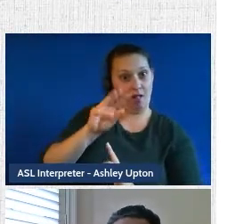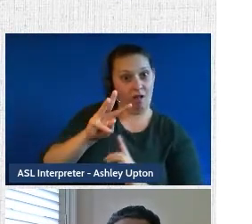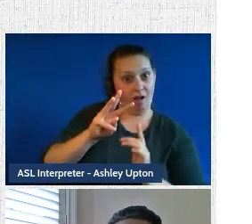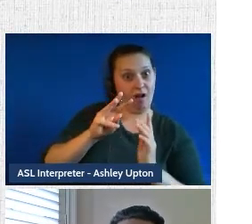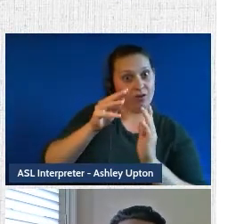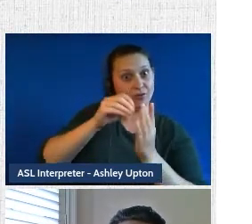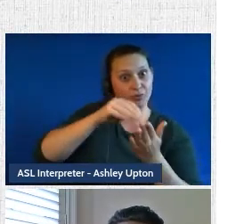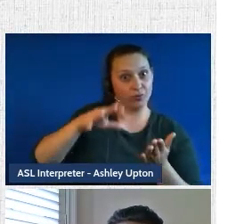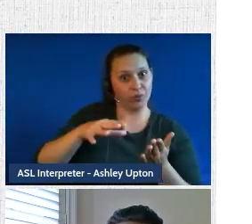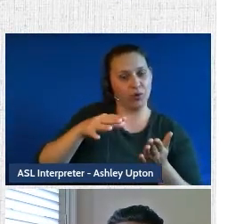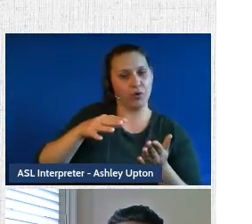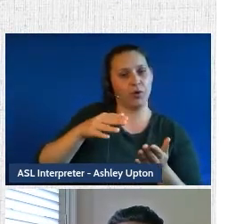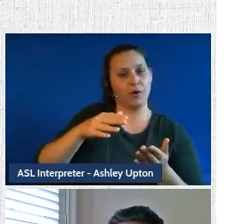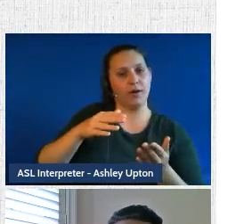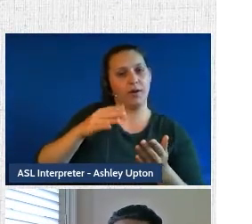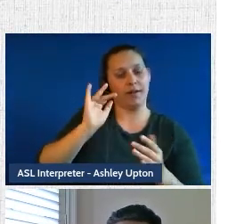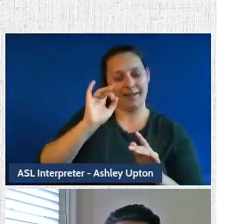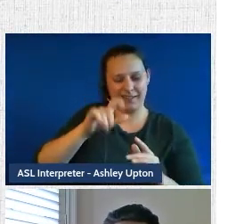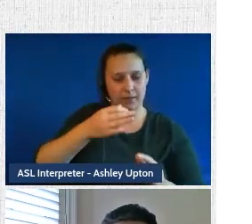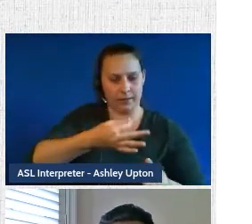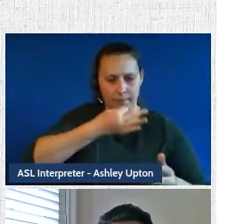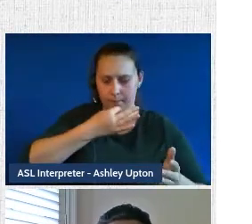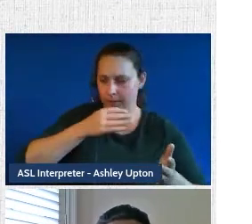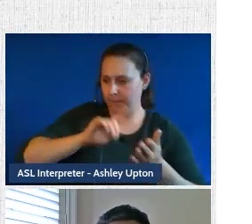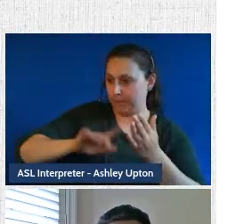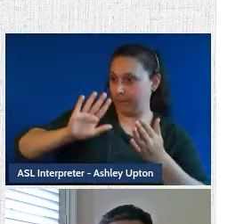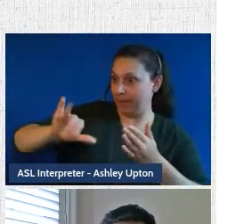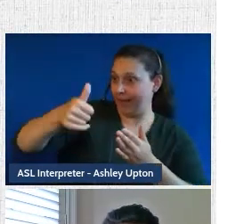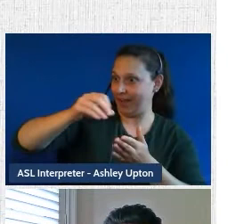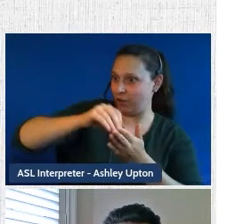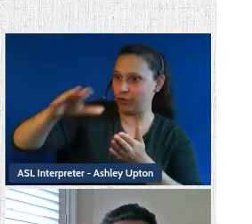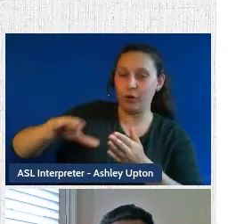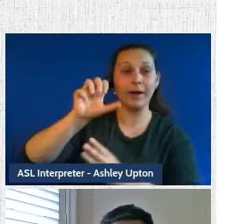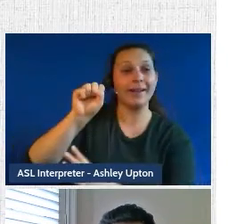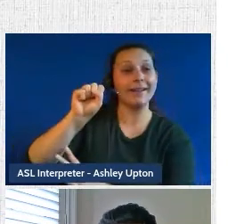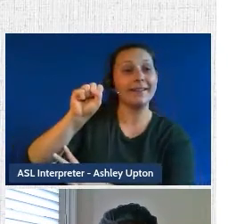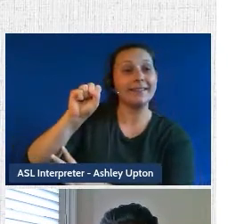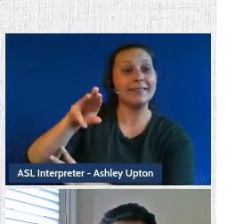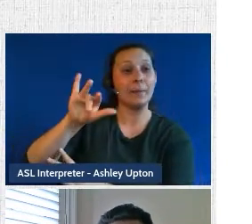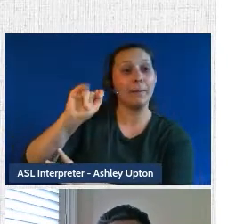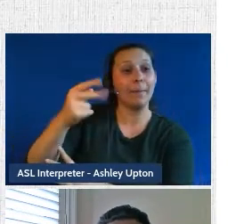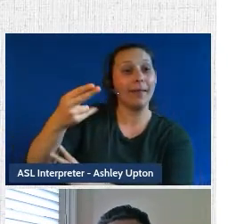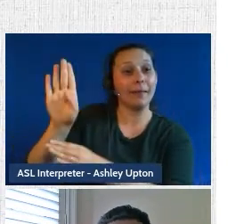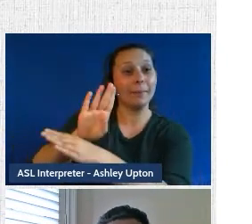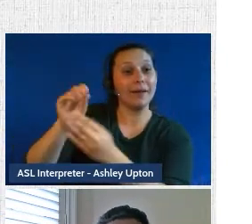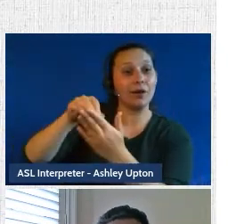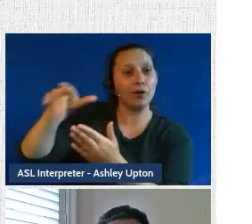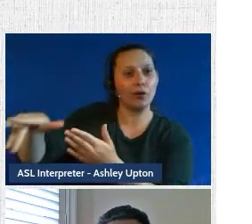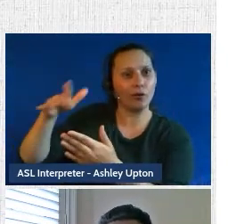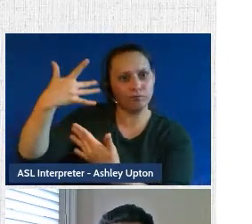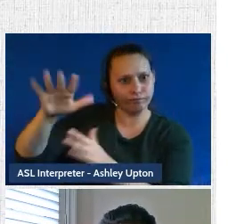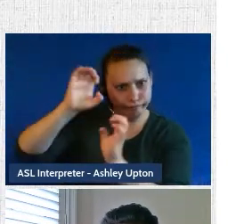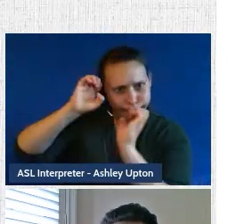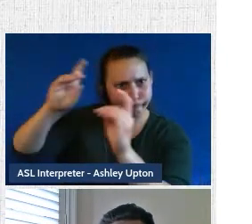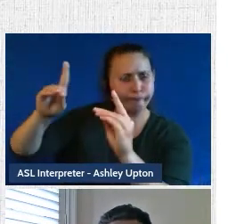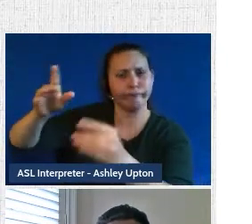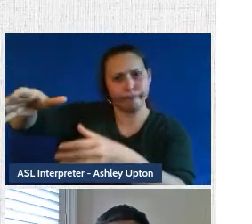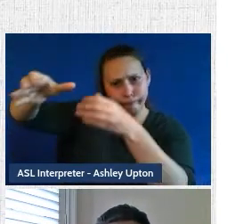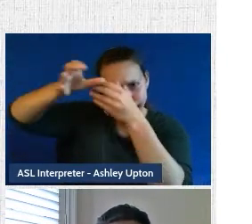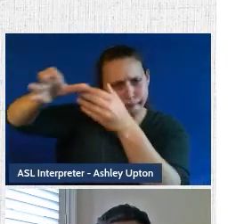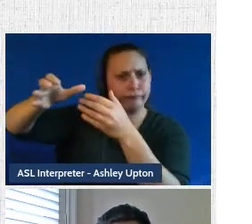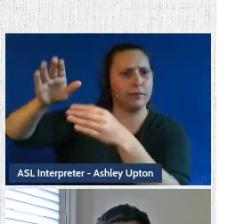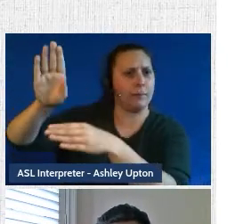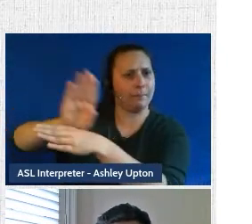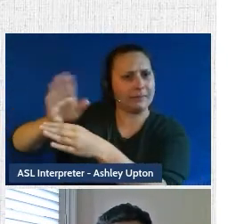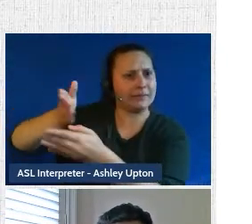this, we try to leverage the expertise of, you know, other students, like our Smith business students are tremendously educated and capable of doing many of the